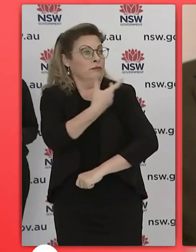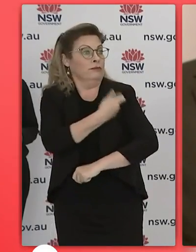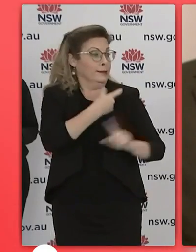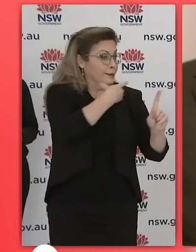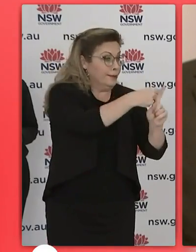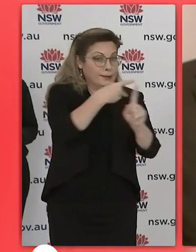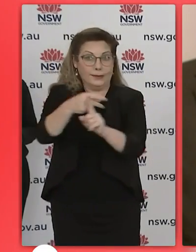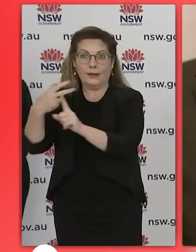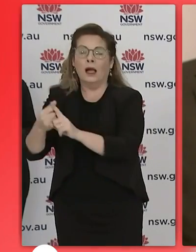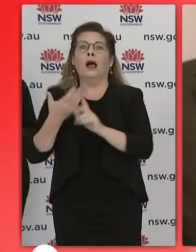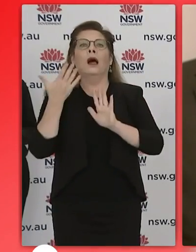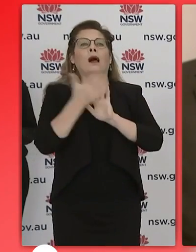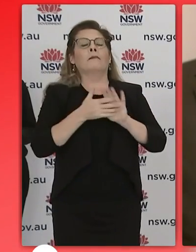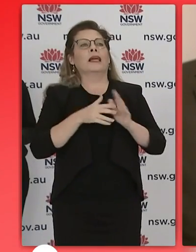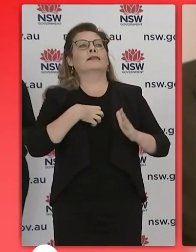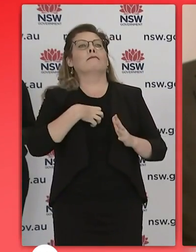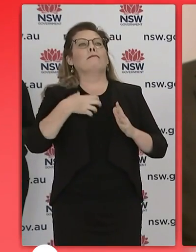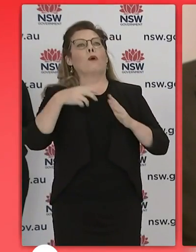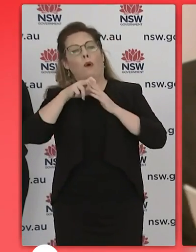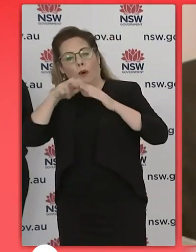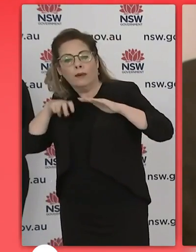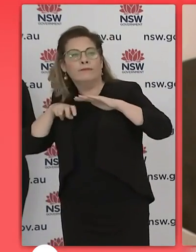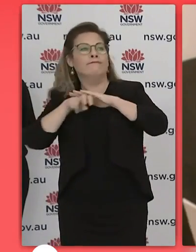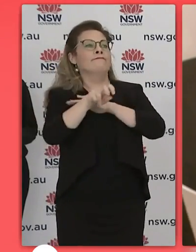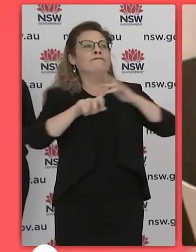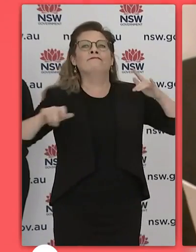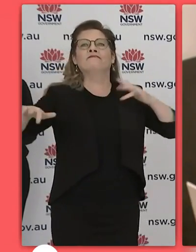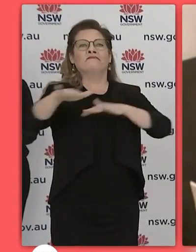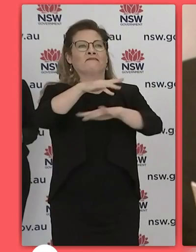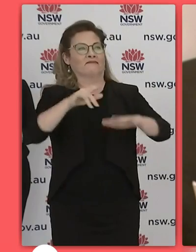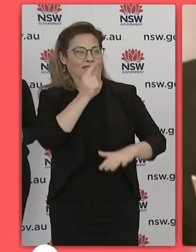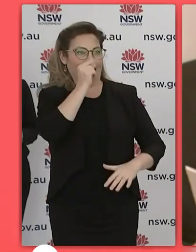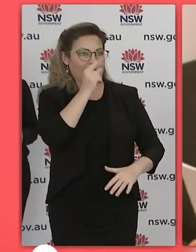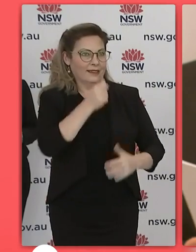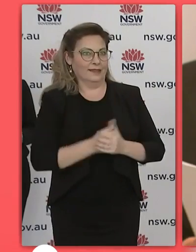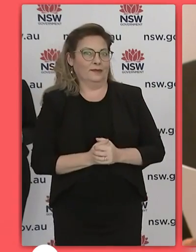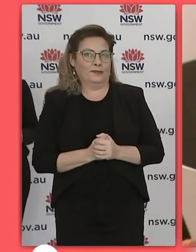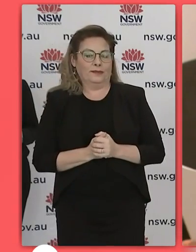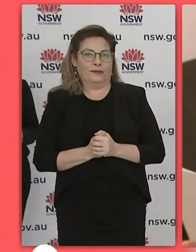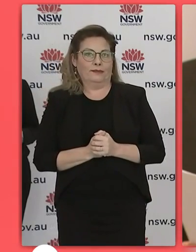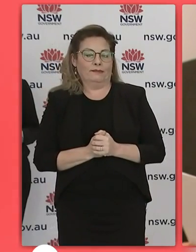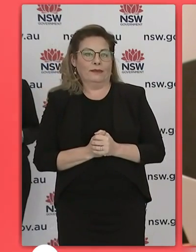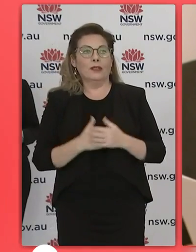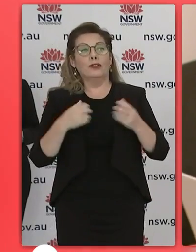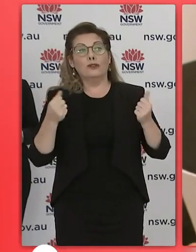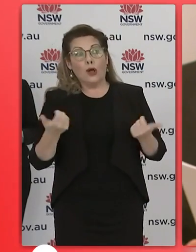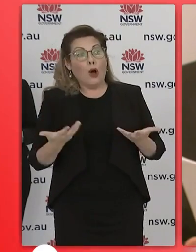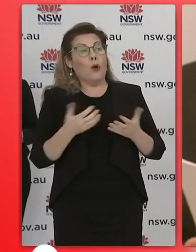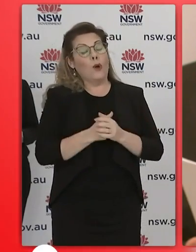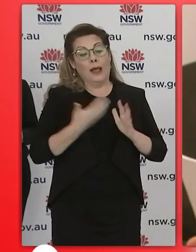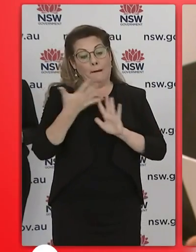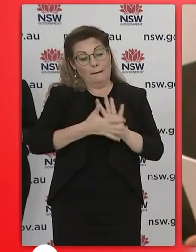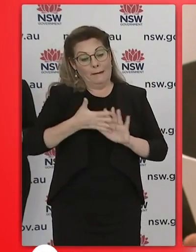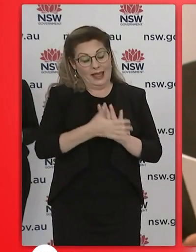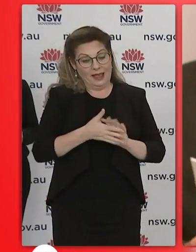on August 29 will be a reflection of how many people have at least one dose of the vaccine and where the case numbers are and those